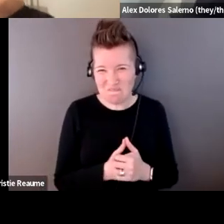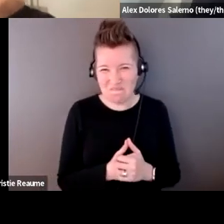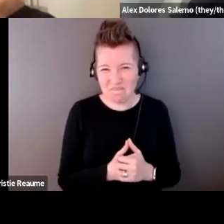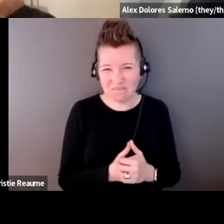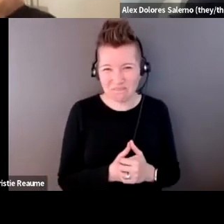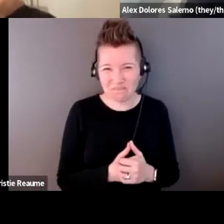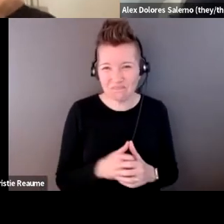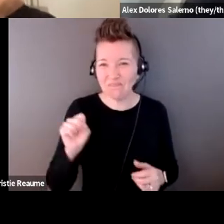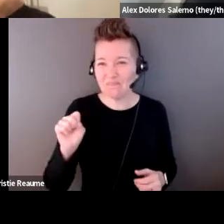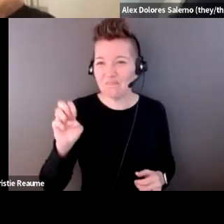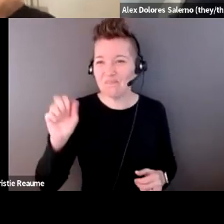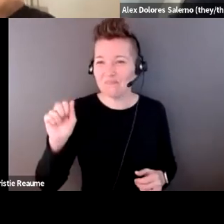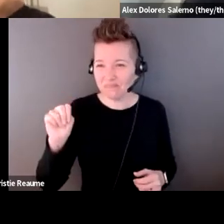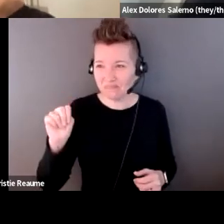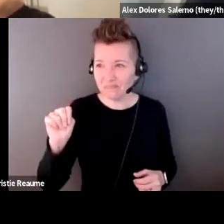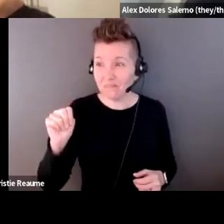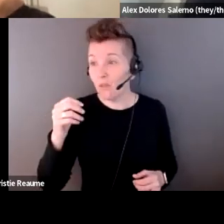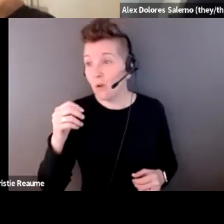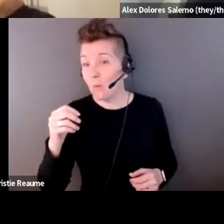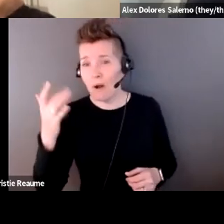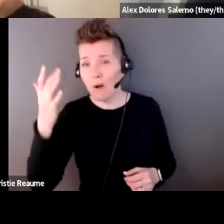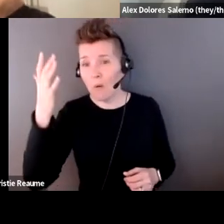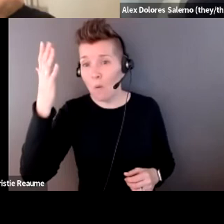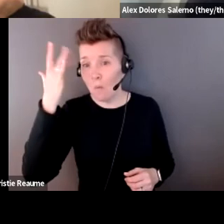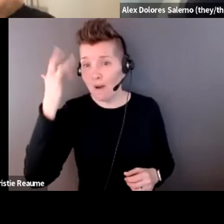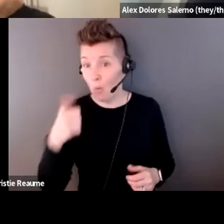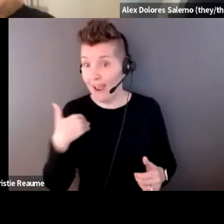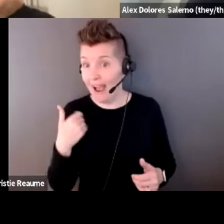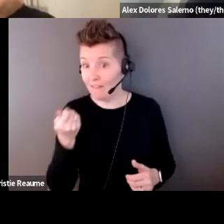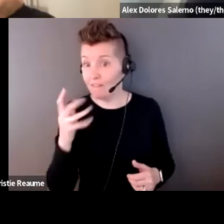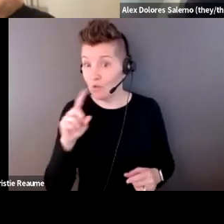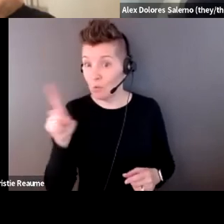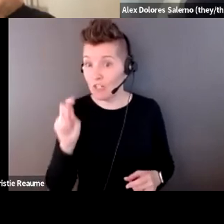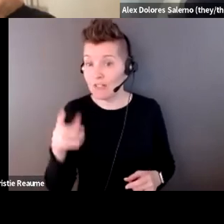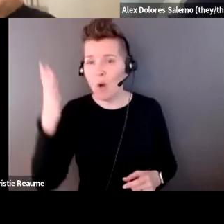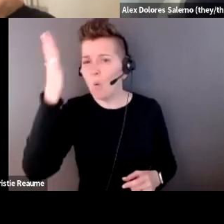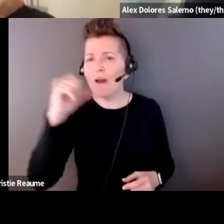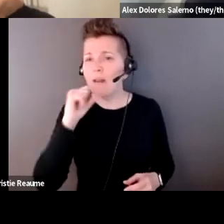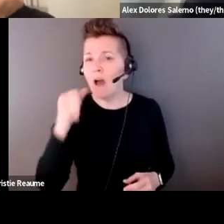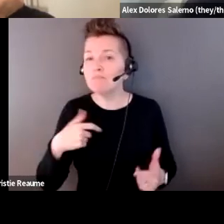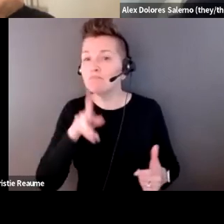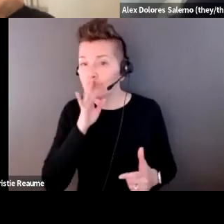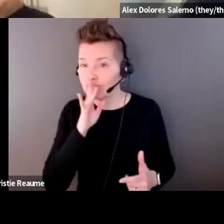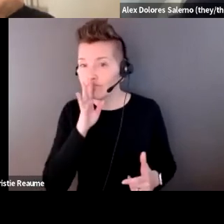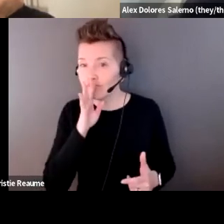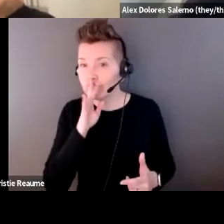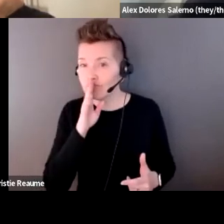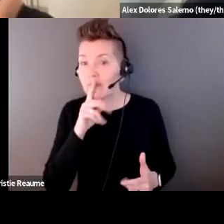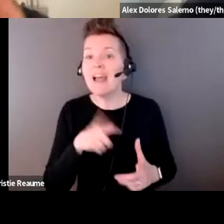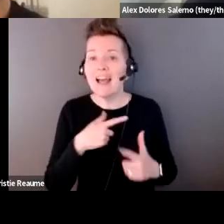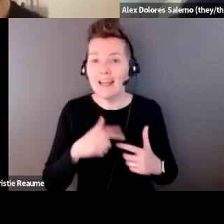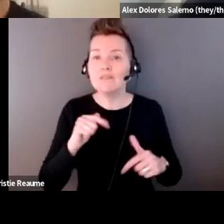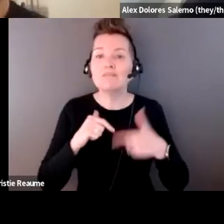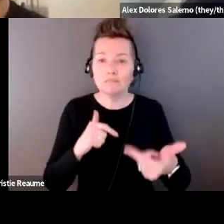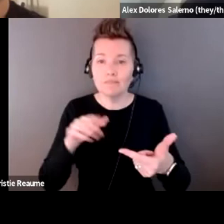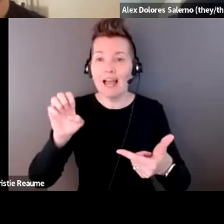Well, how about this. Why don't we've gotten a few questions. So why don't I read all those questions out. And Ezra if you'd like to respond to the